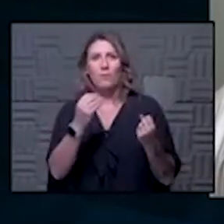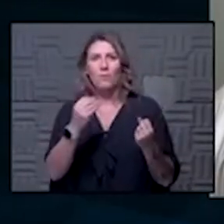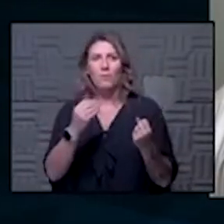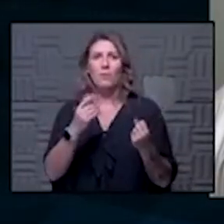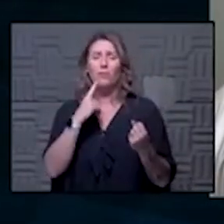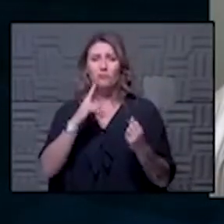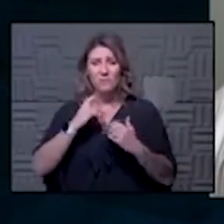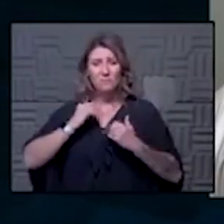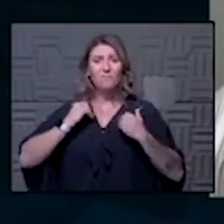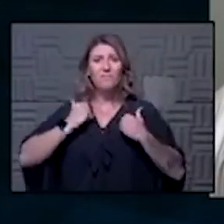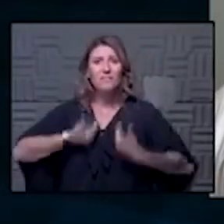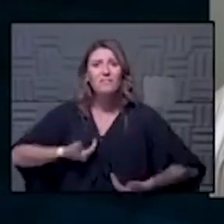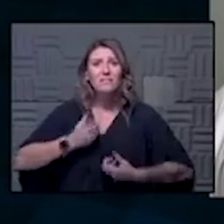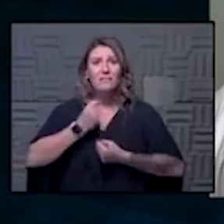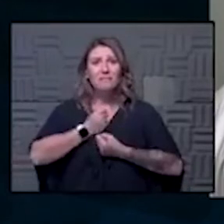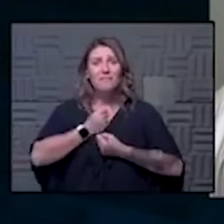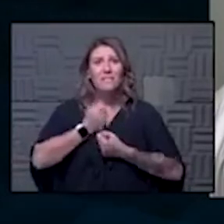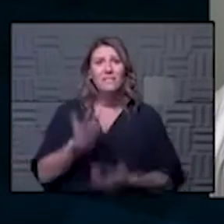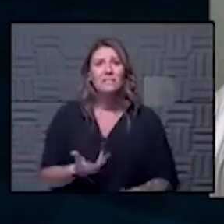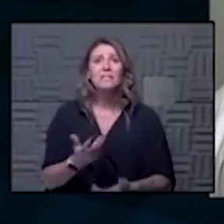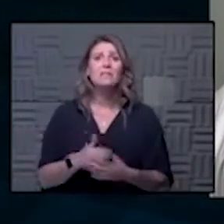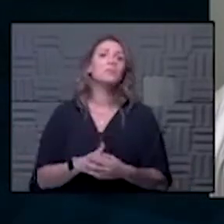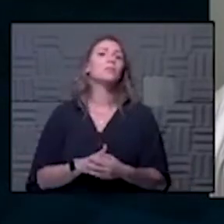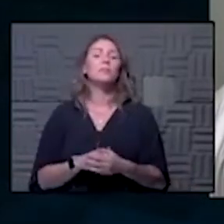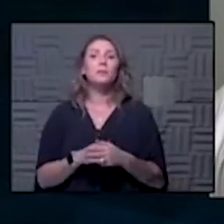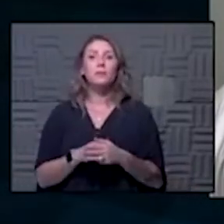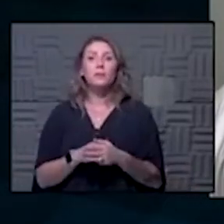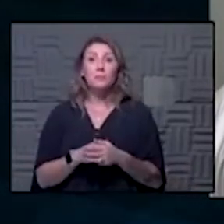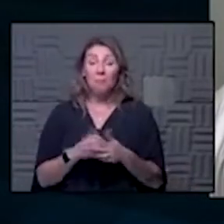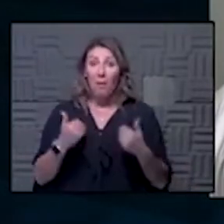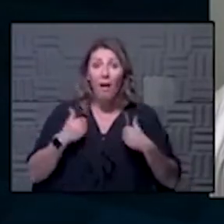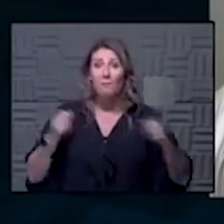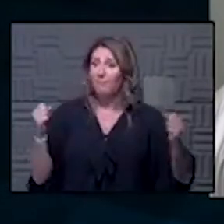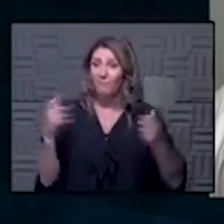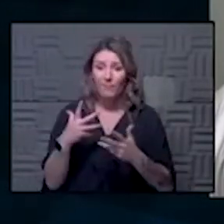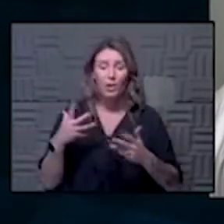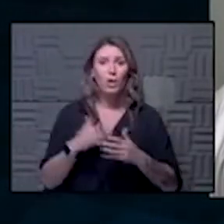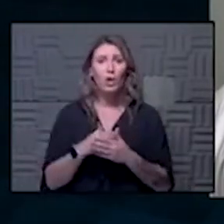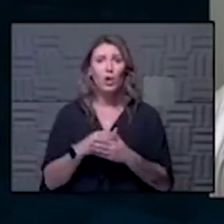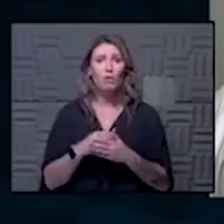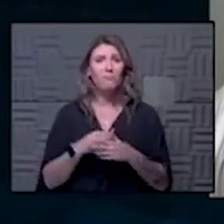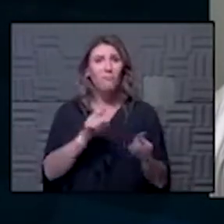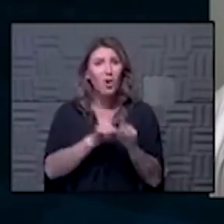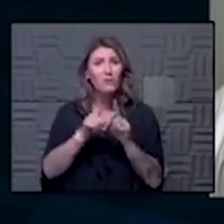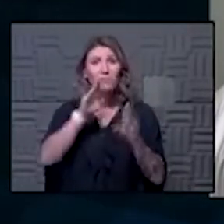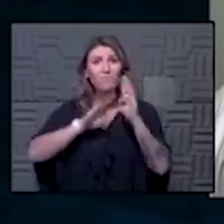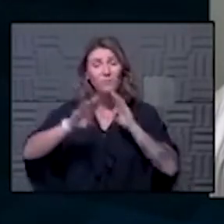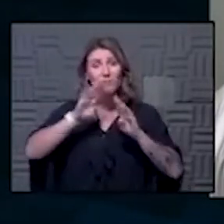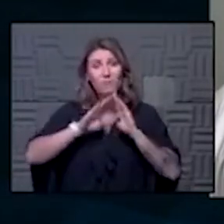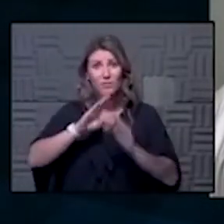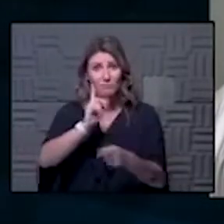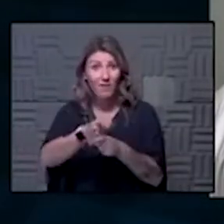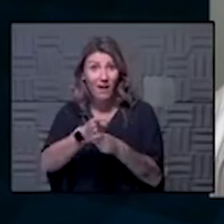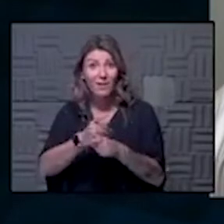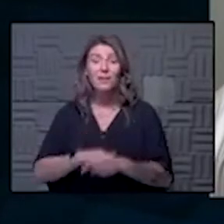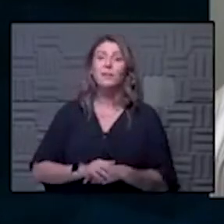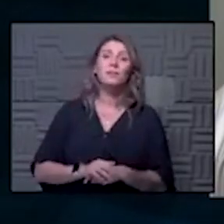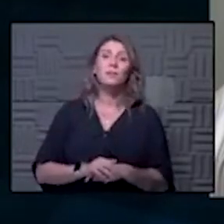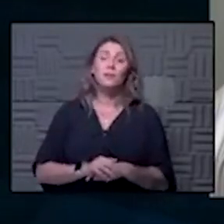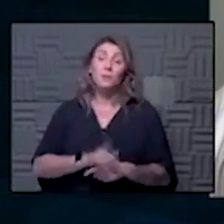fatigue there's a level of fear and there's a level of frustration right and so ultimately